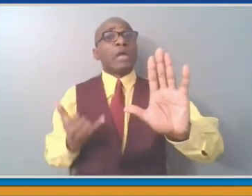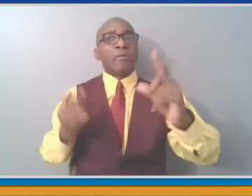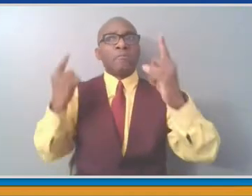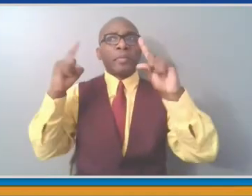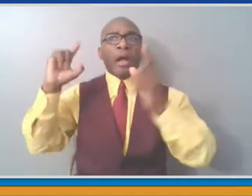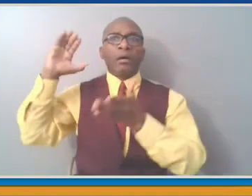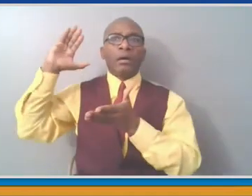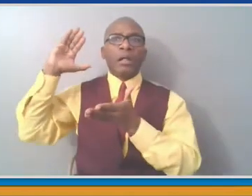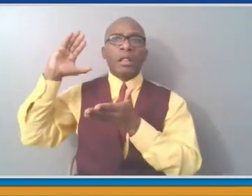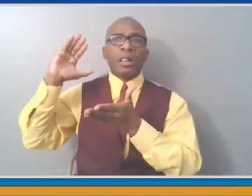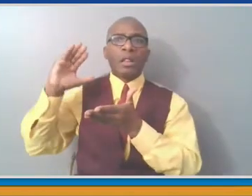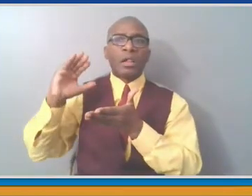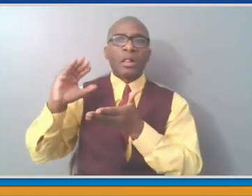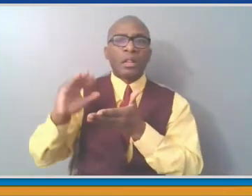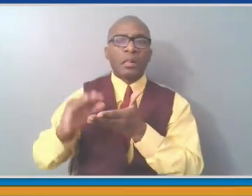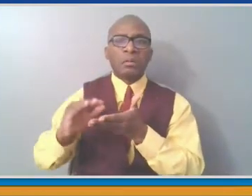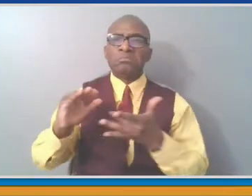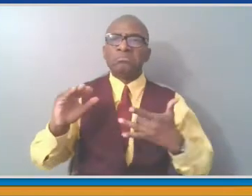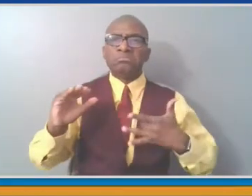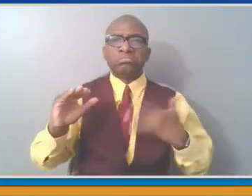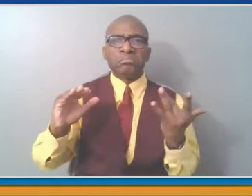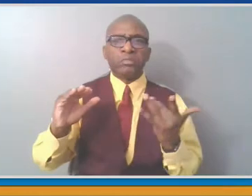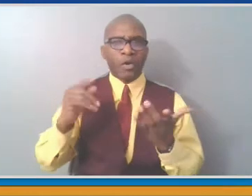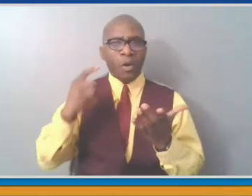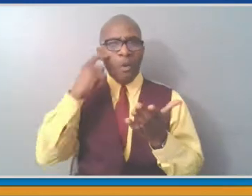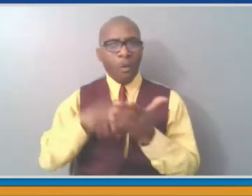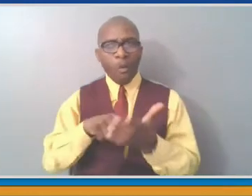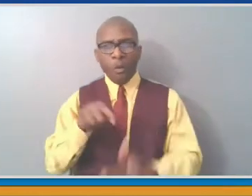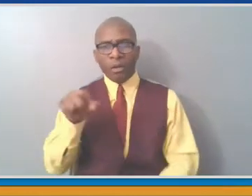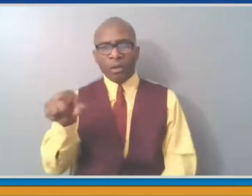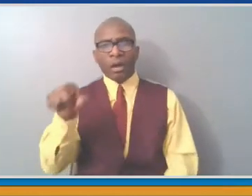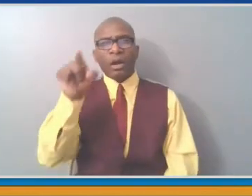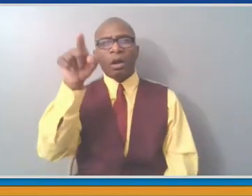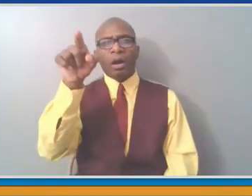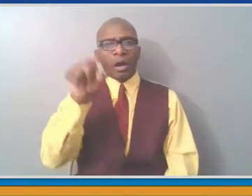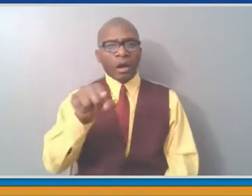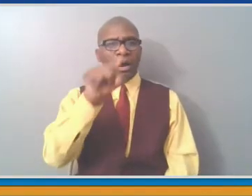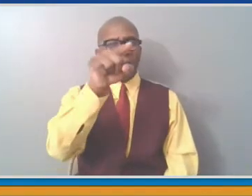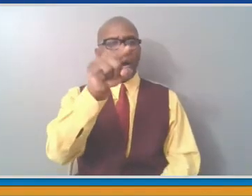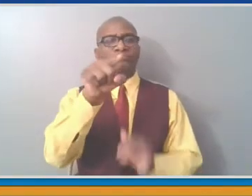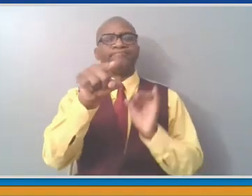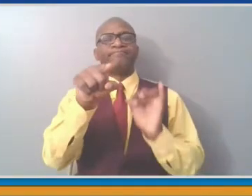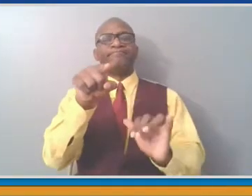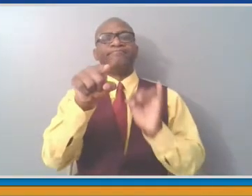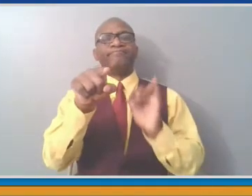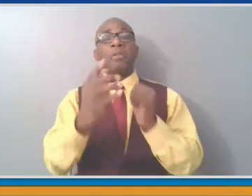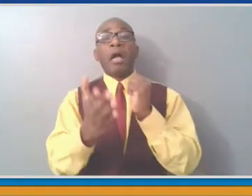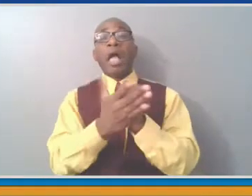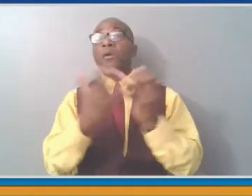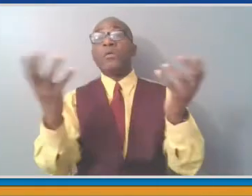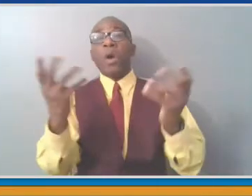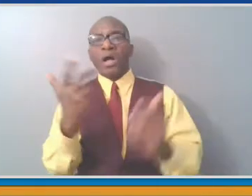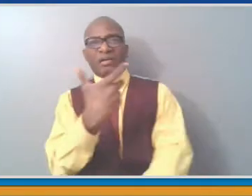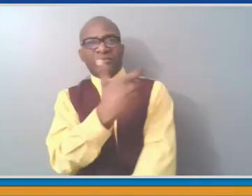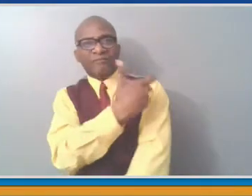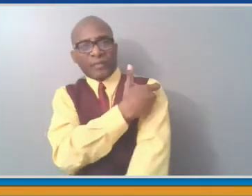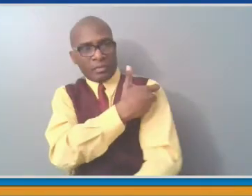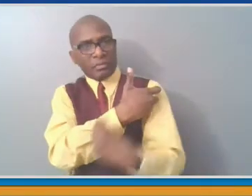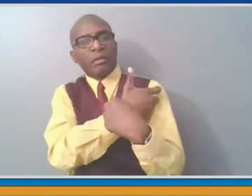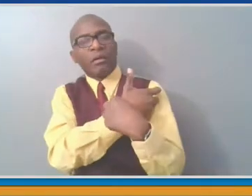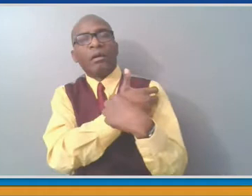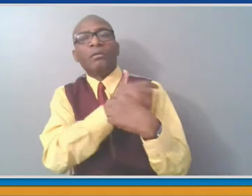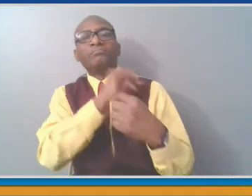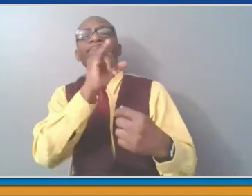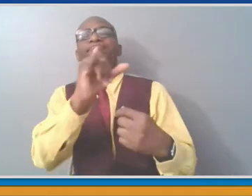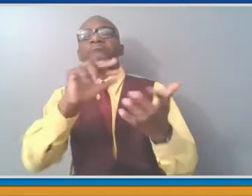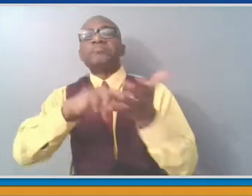declining just as vaccination rates continue to increase. And so we are pleased that vaccinations are easier to come